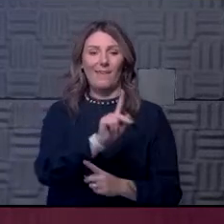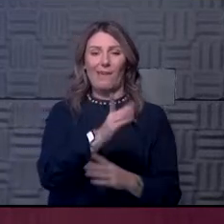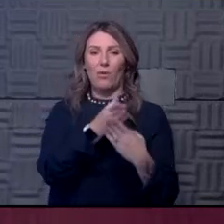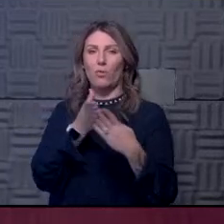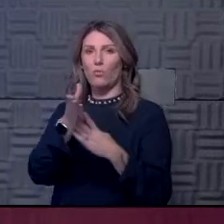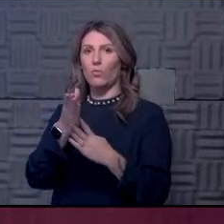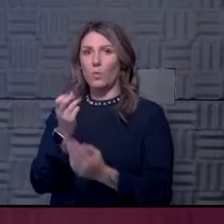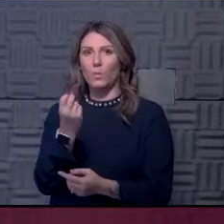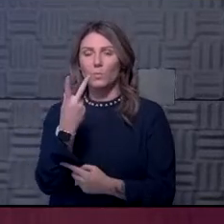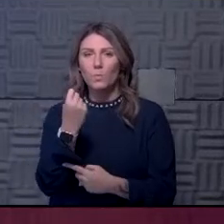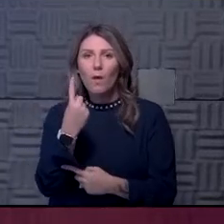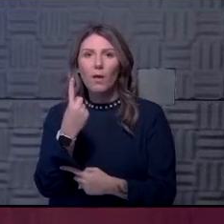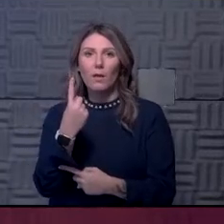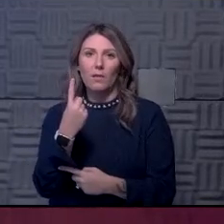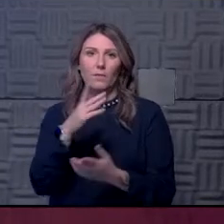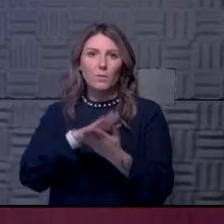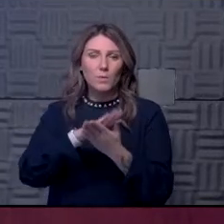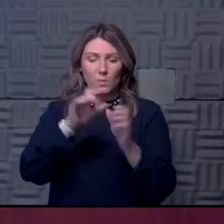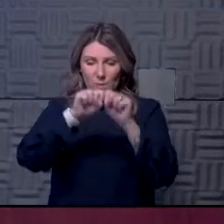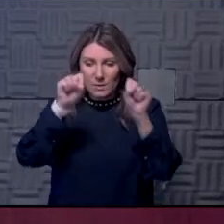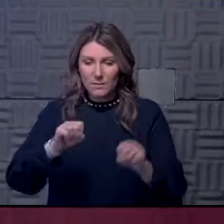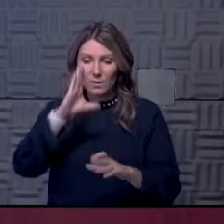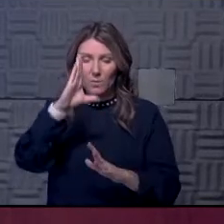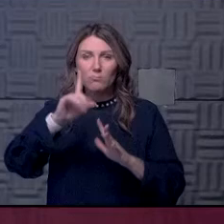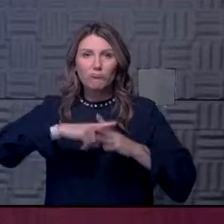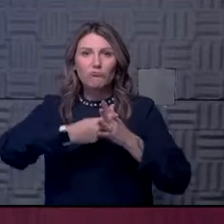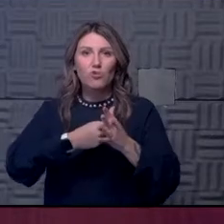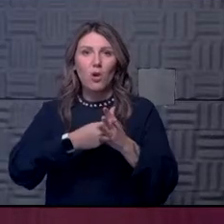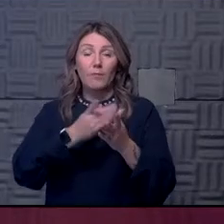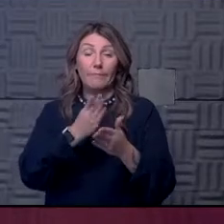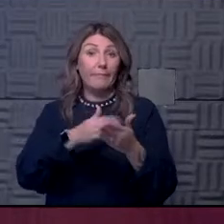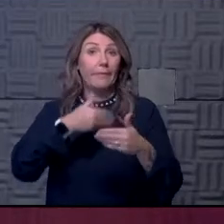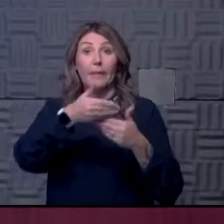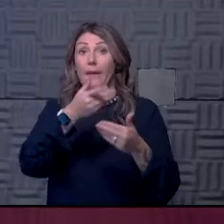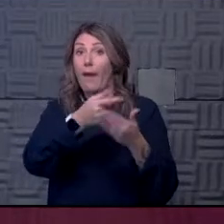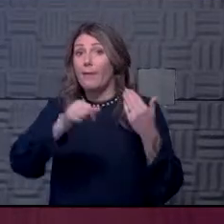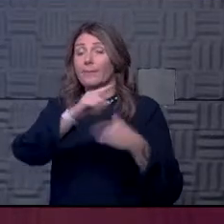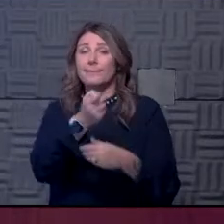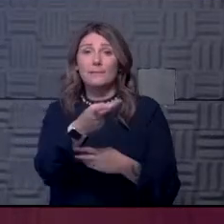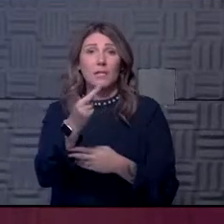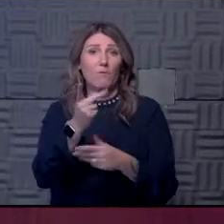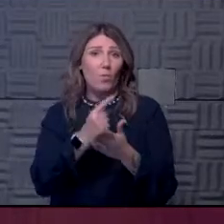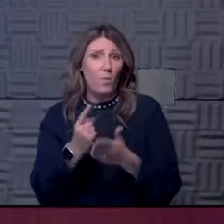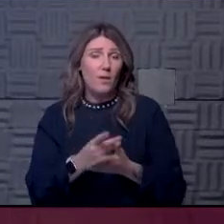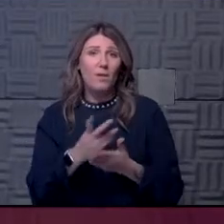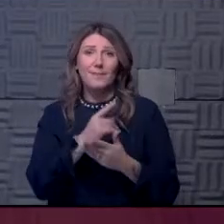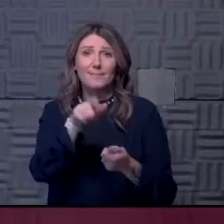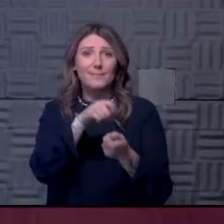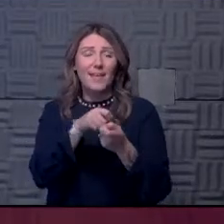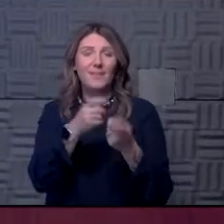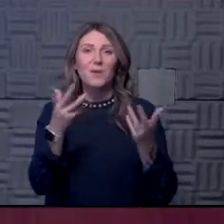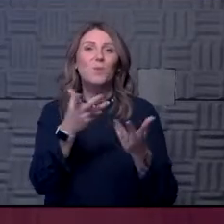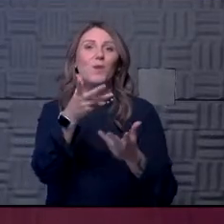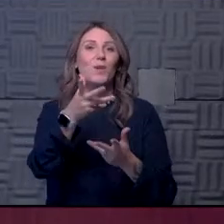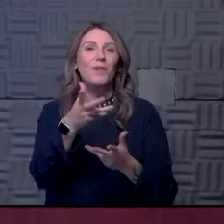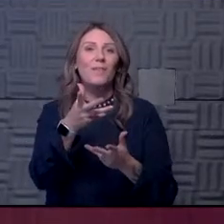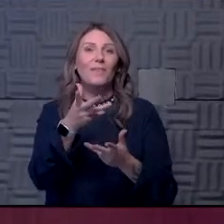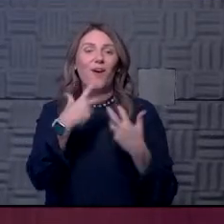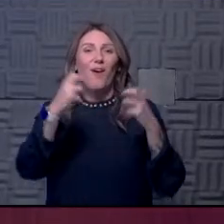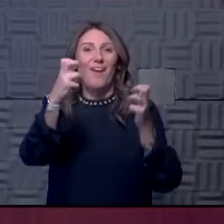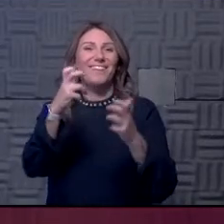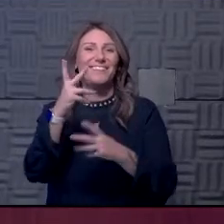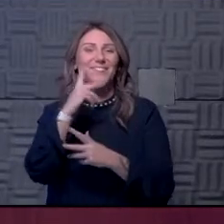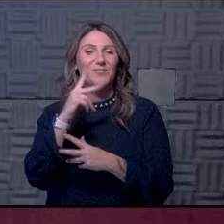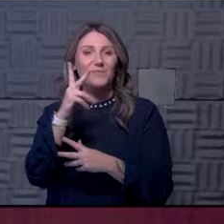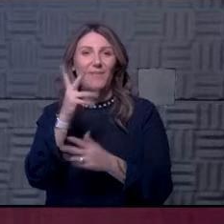um, and, and will be, uh, executed on In the next several weeks. trying to do exactly what, what your listener was asking. Okay.